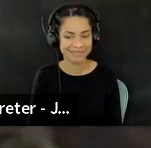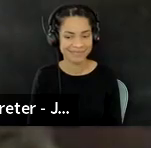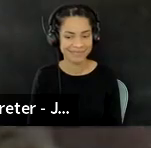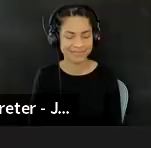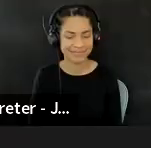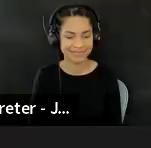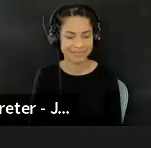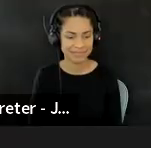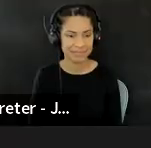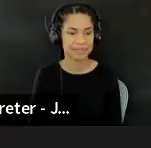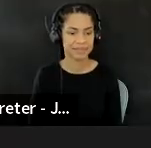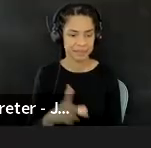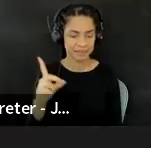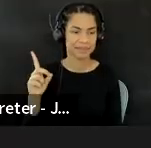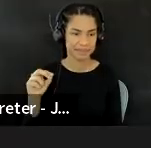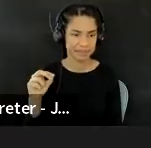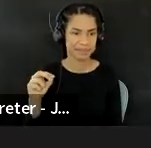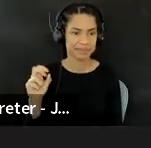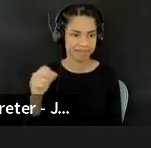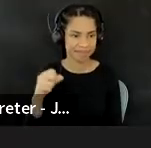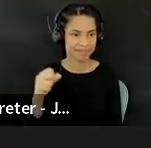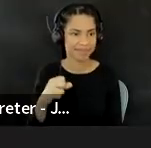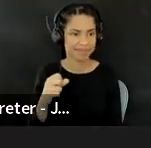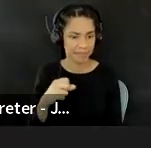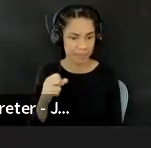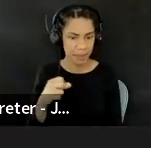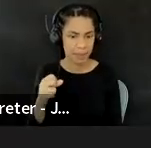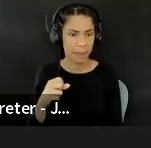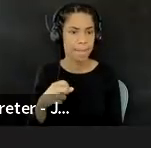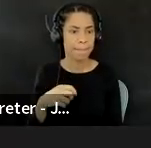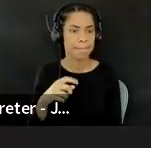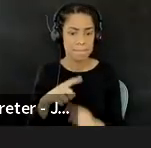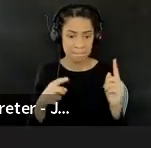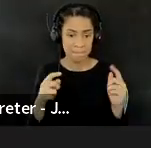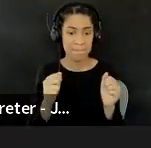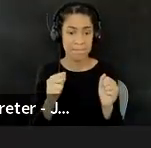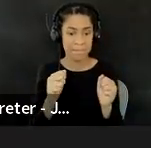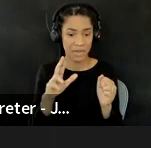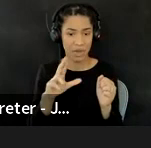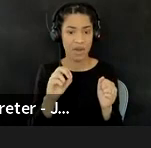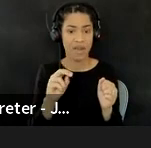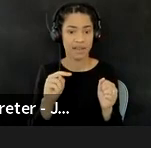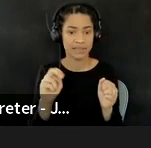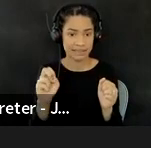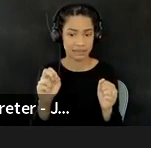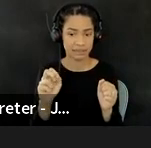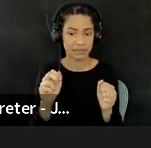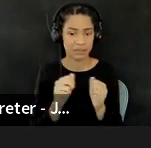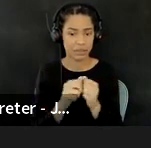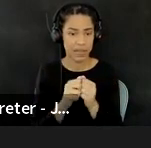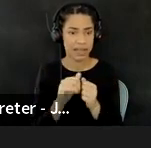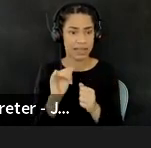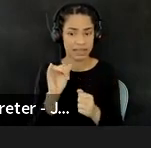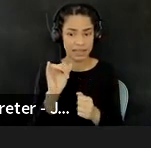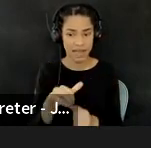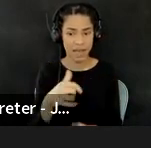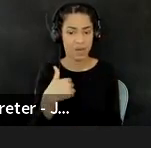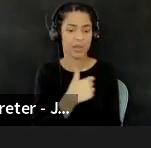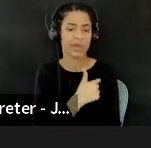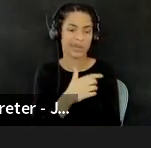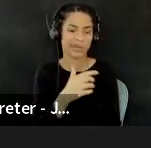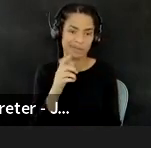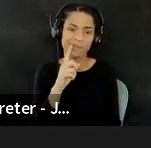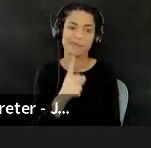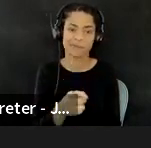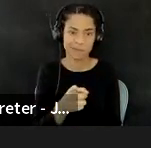We do want, we do want, yeah. Yeah, but certainly with this, um, we'll, uh, be, we'll be sure to have our,